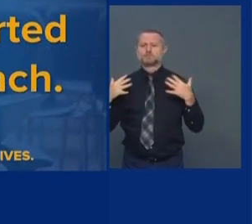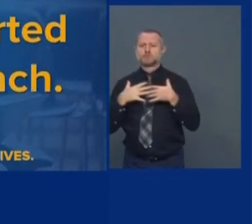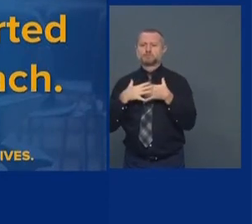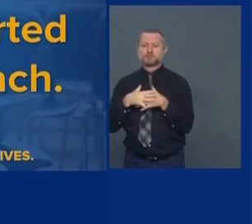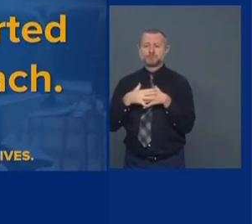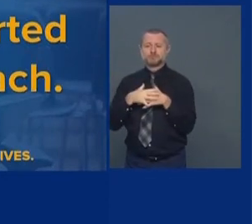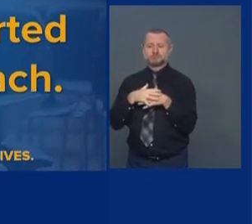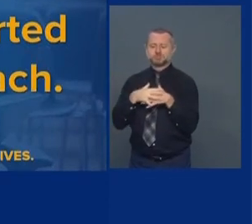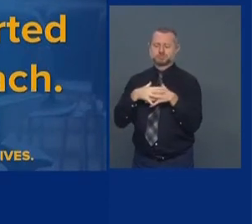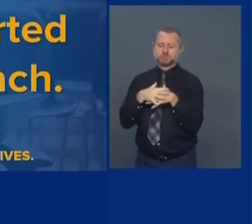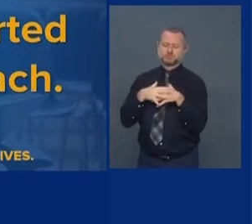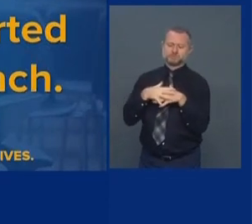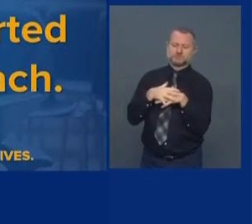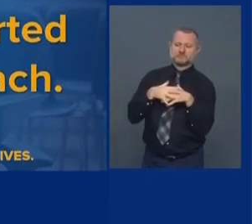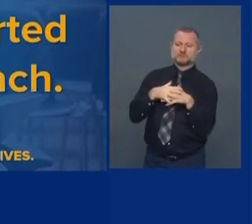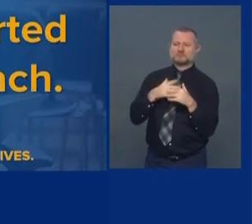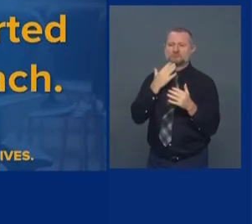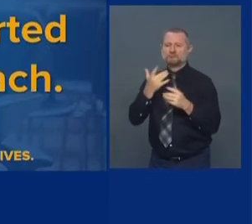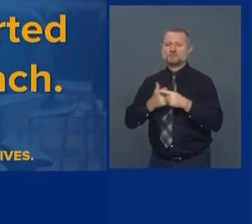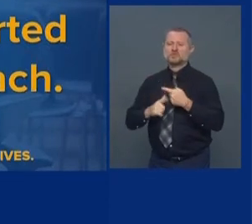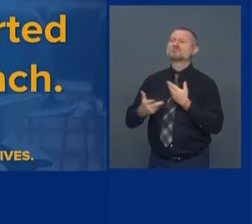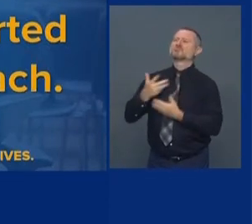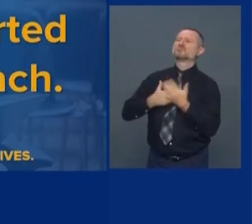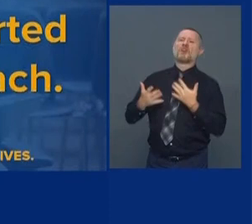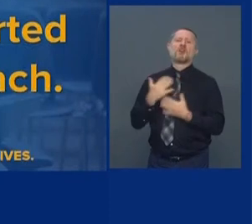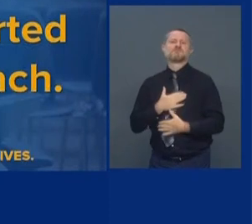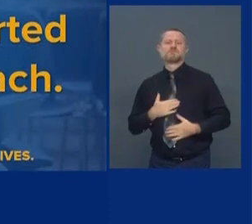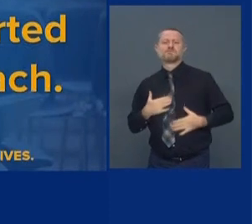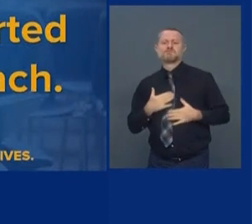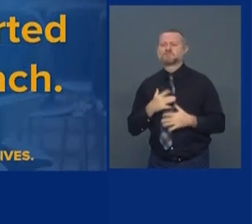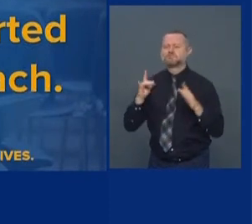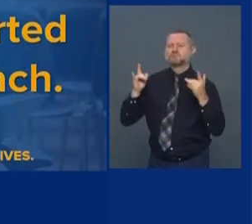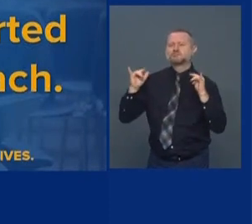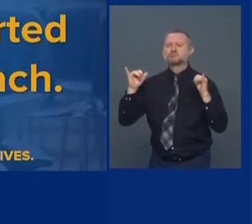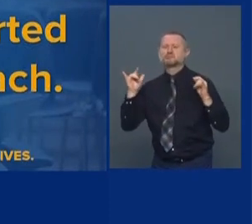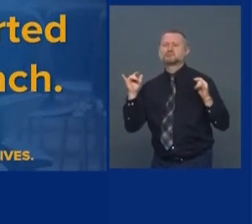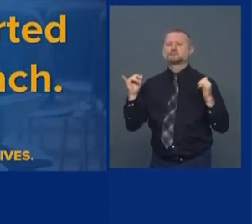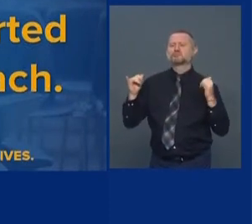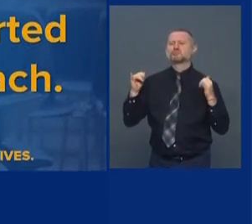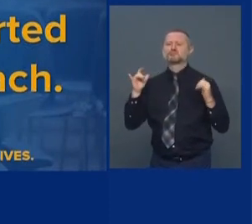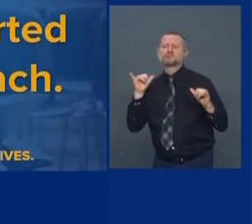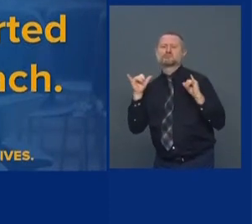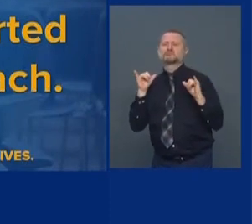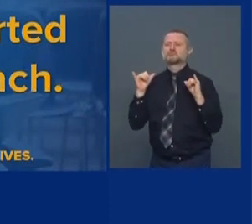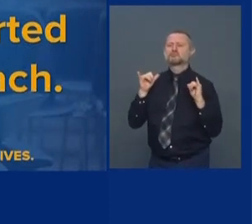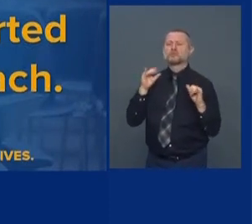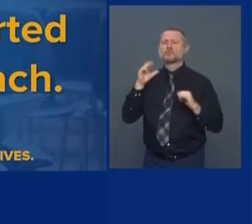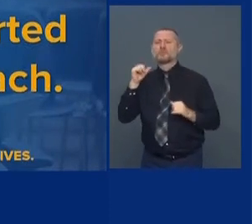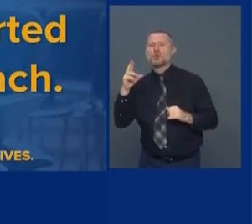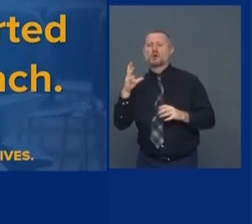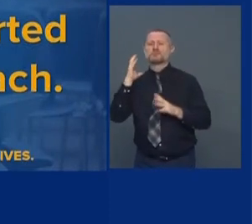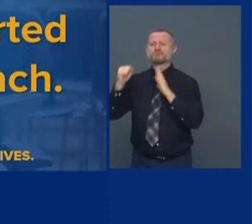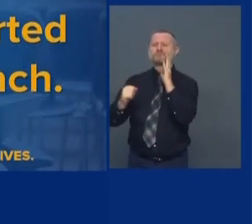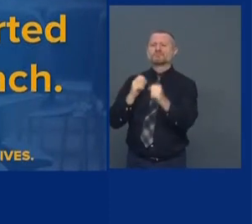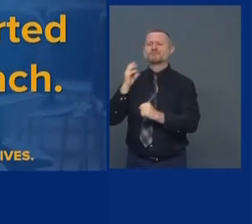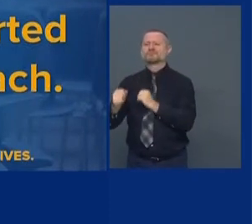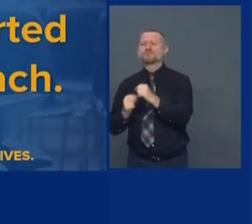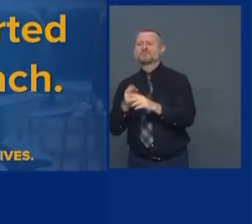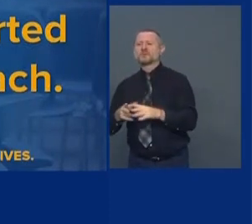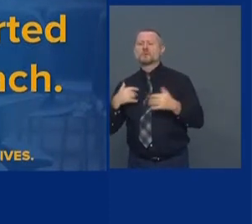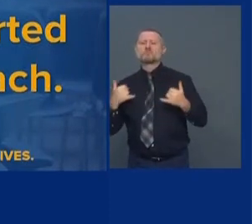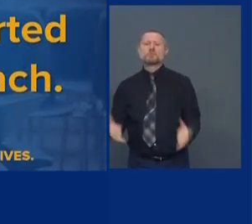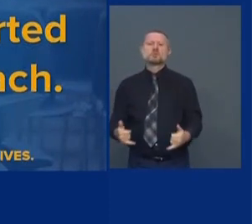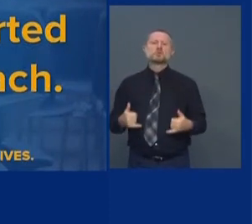I want to enjoy libations. We want to go to a bar. We want to have a party. Yes,